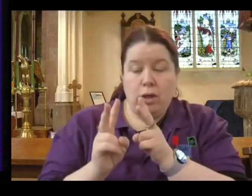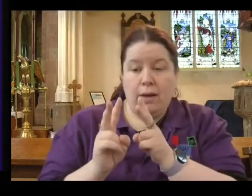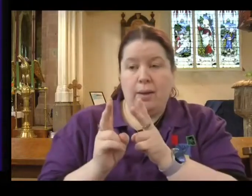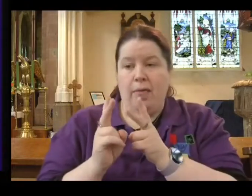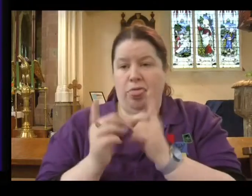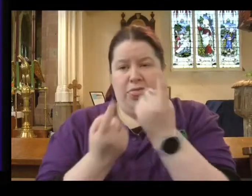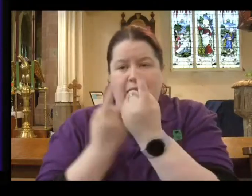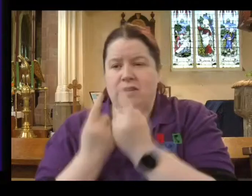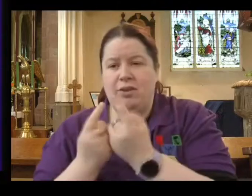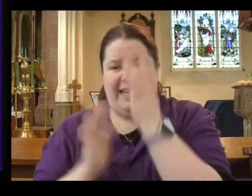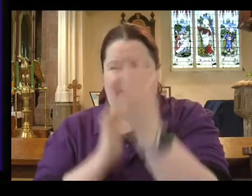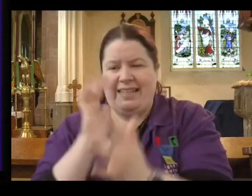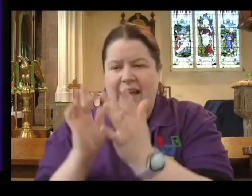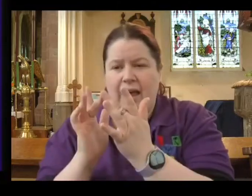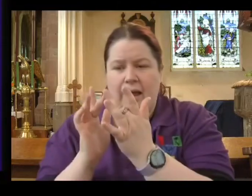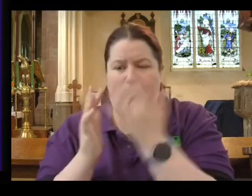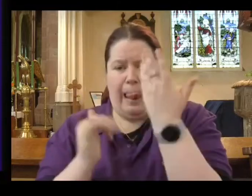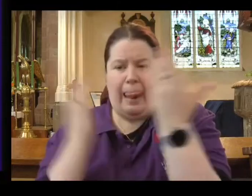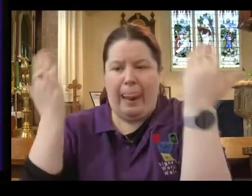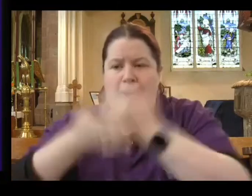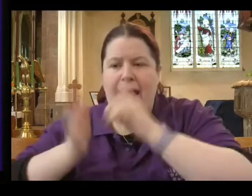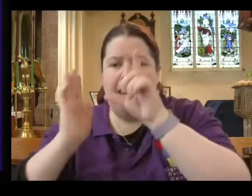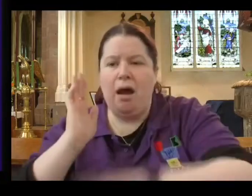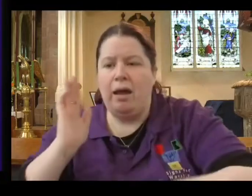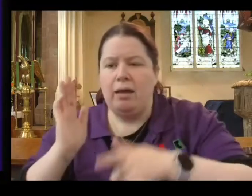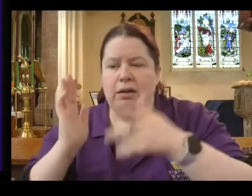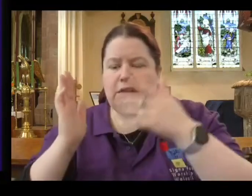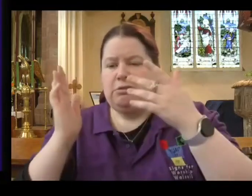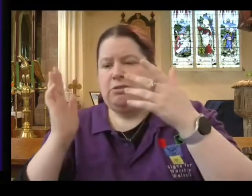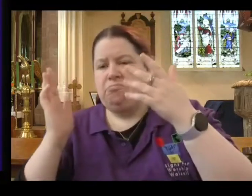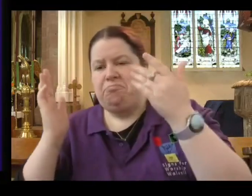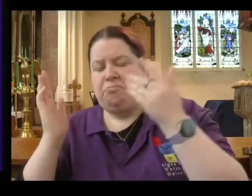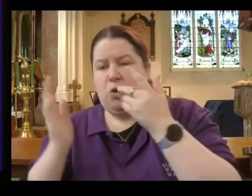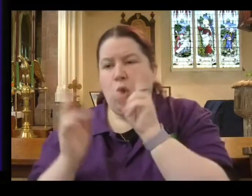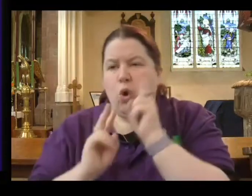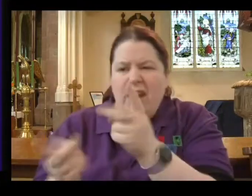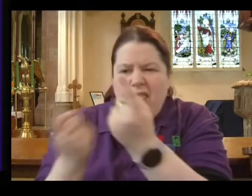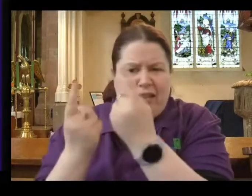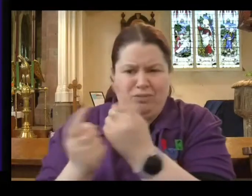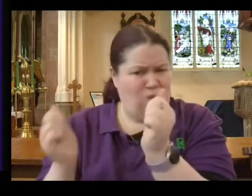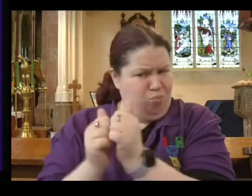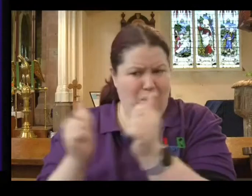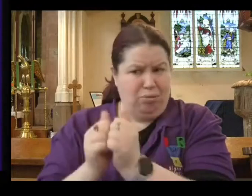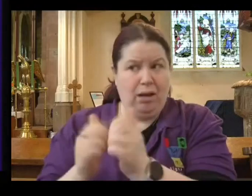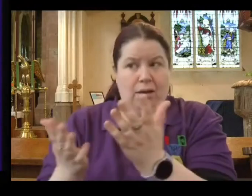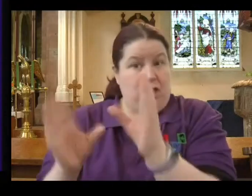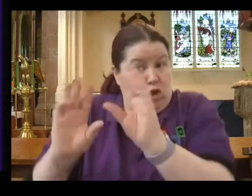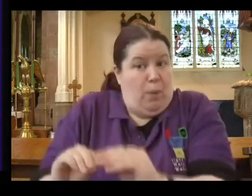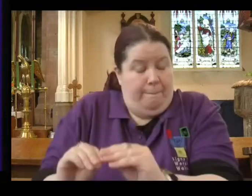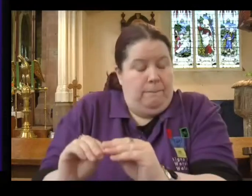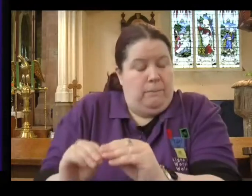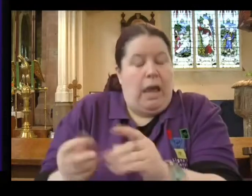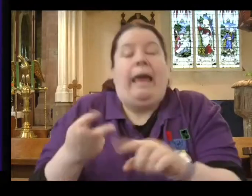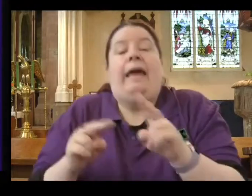inappropriate images on the internet late at night, stop going on the internet late at night. If when you go shopping,